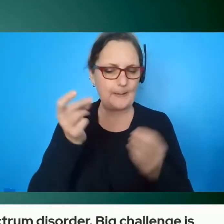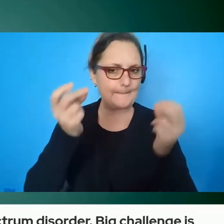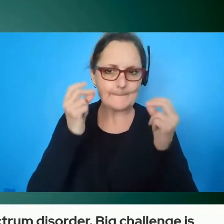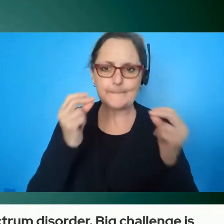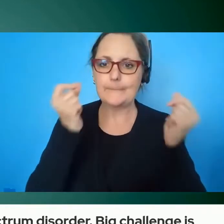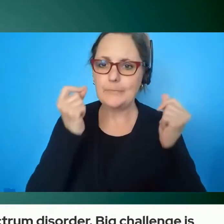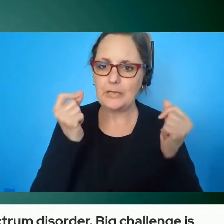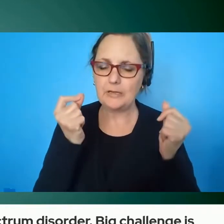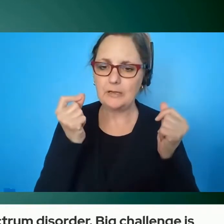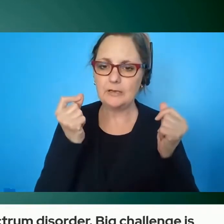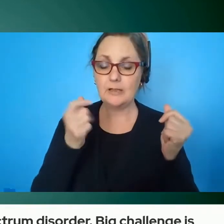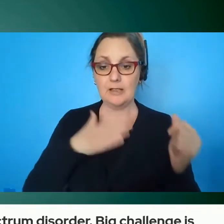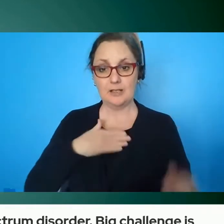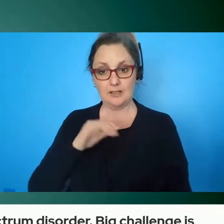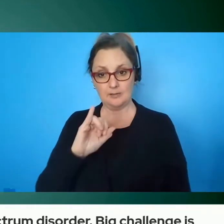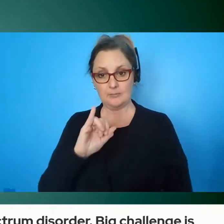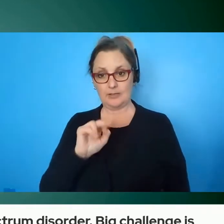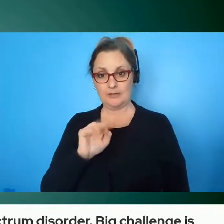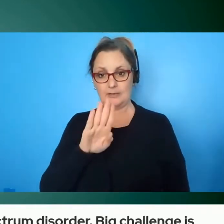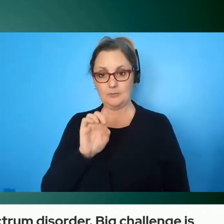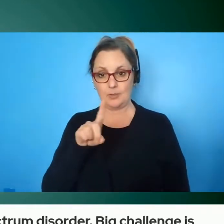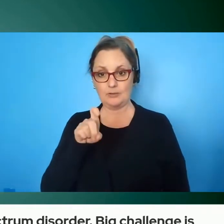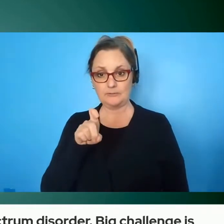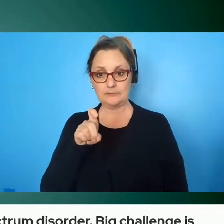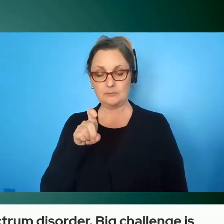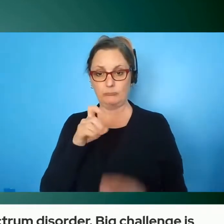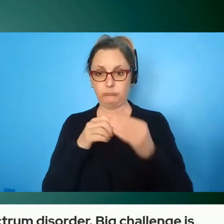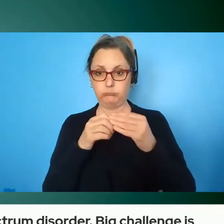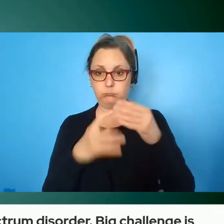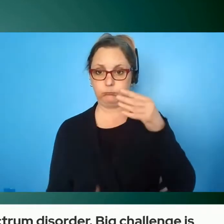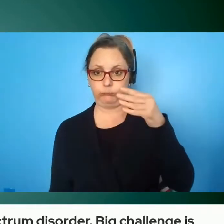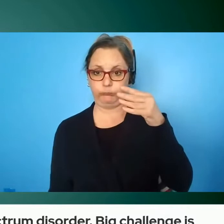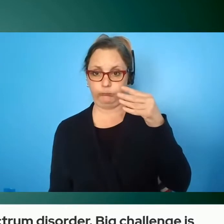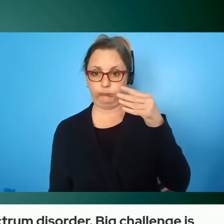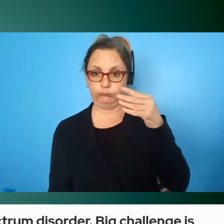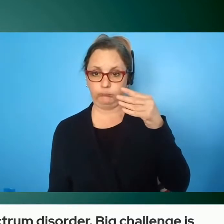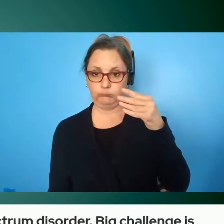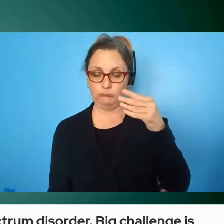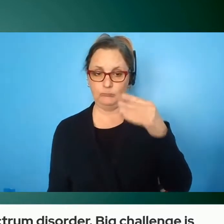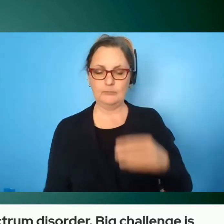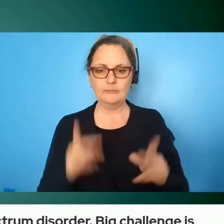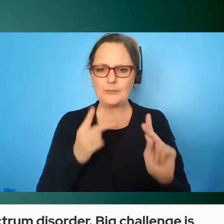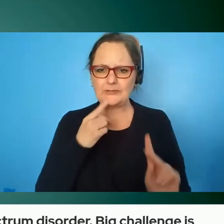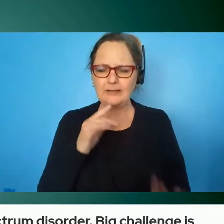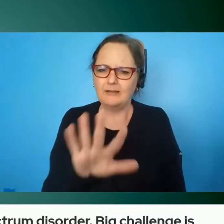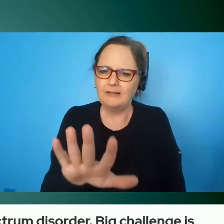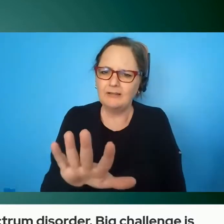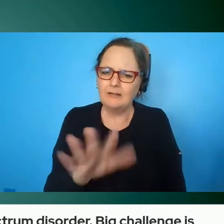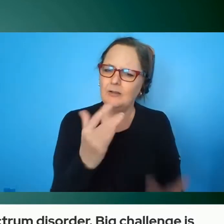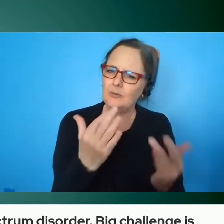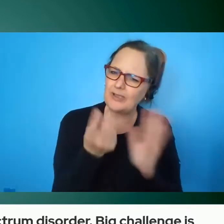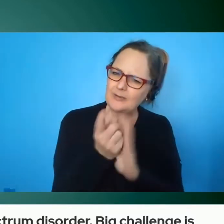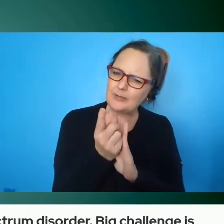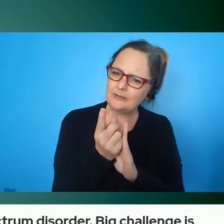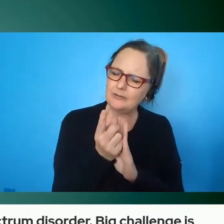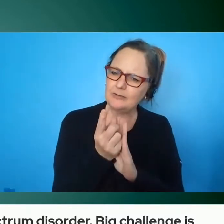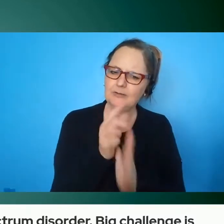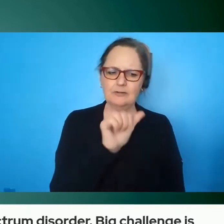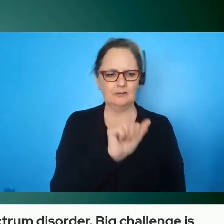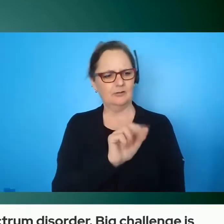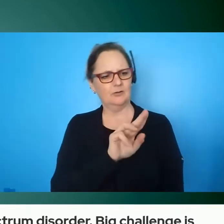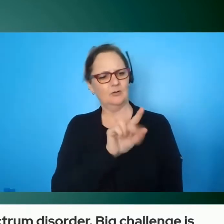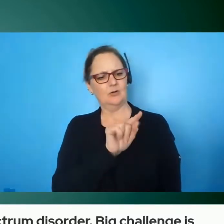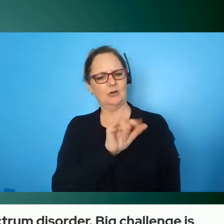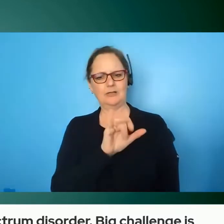in fact my inbox flooded with people asking me um wait a minute i didn't know that you saw autism as a good thing